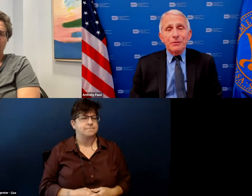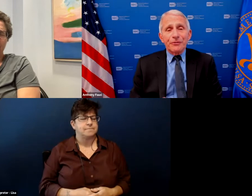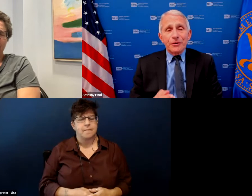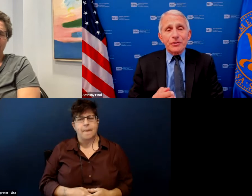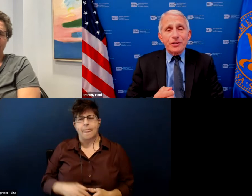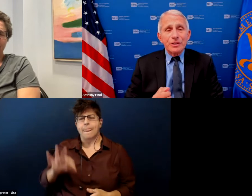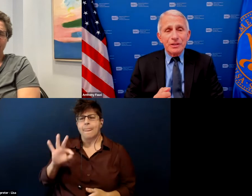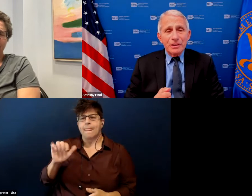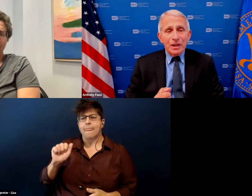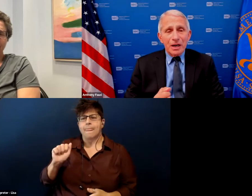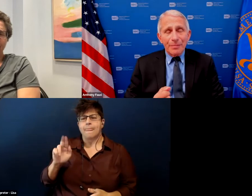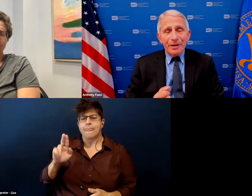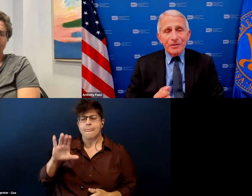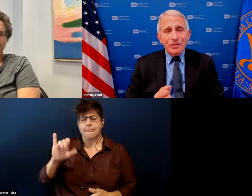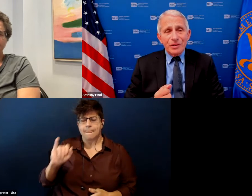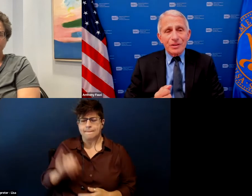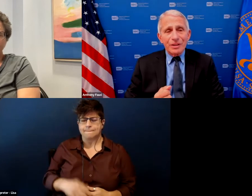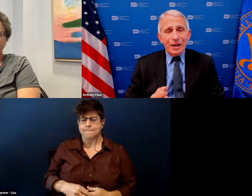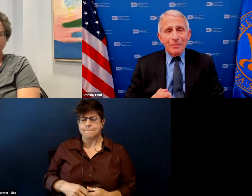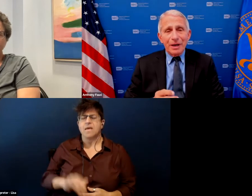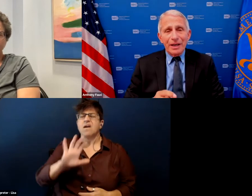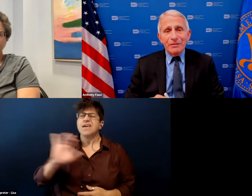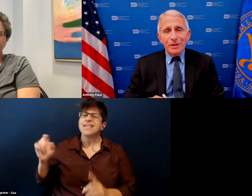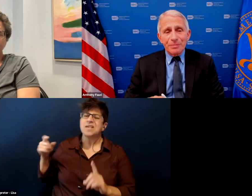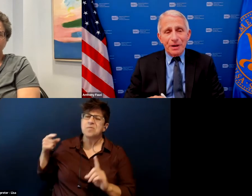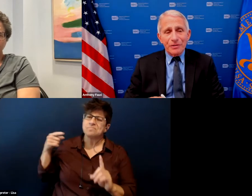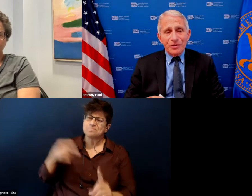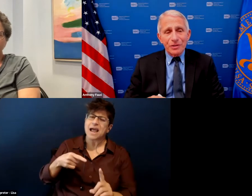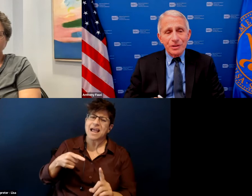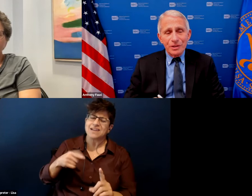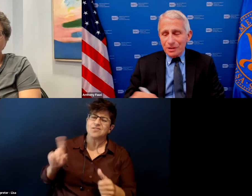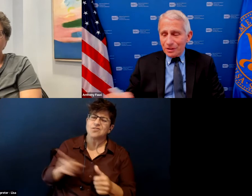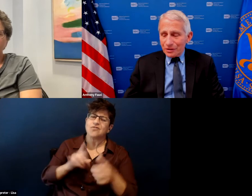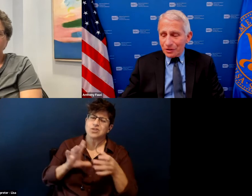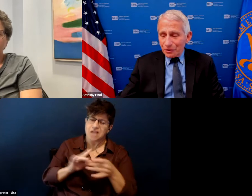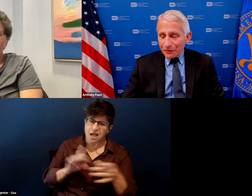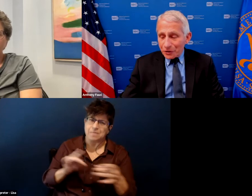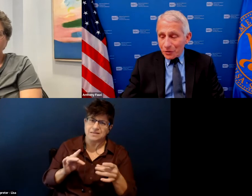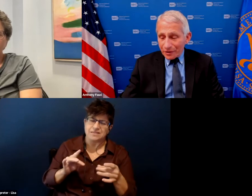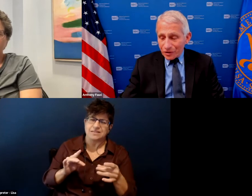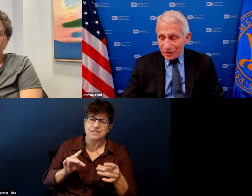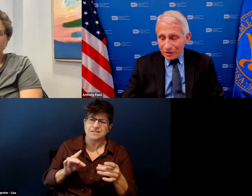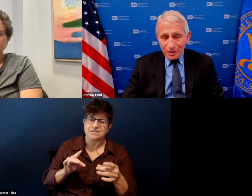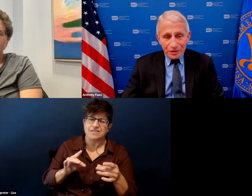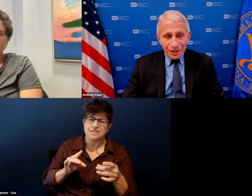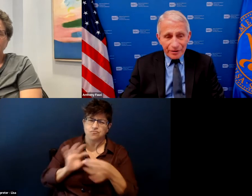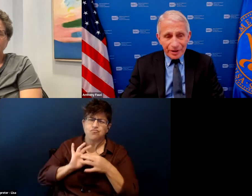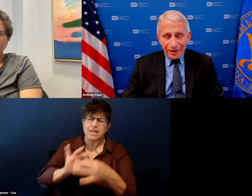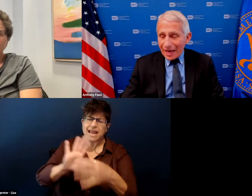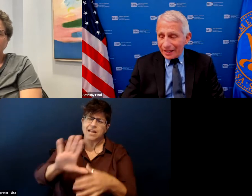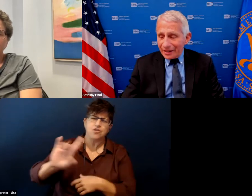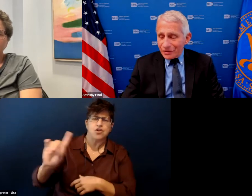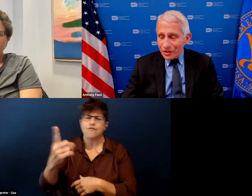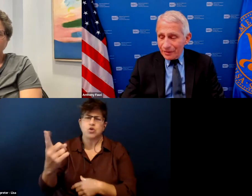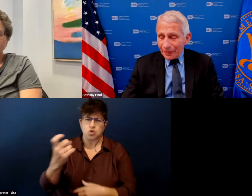the first comments that i made in response to your first question sharon